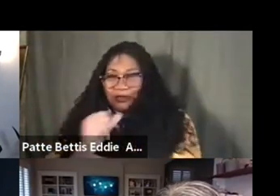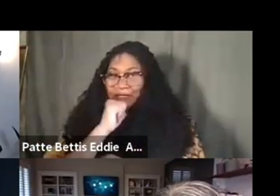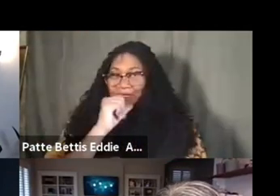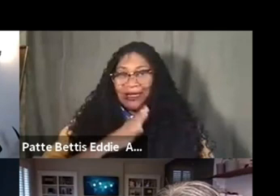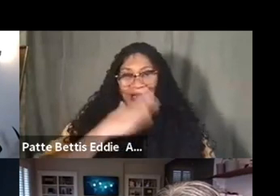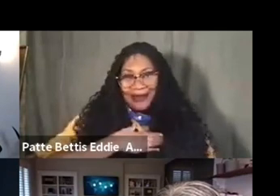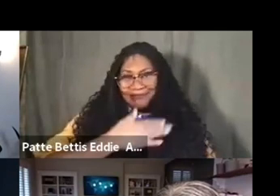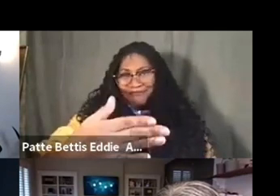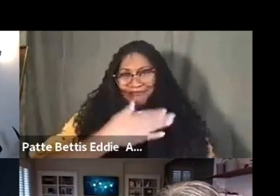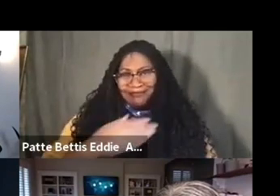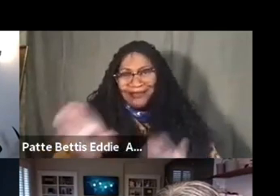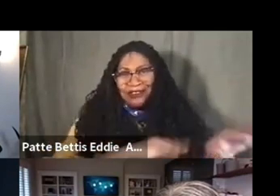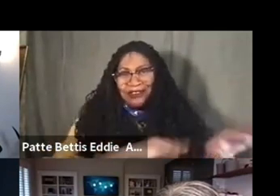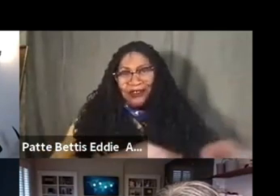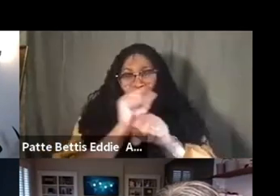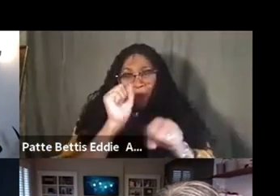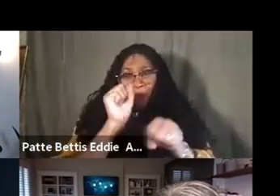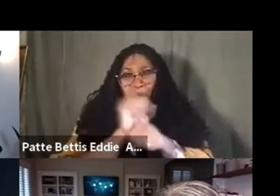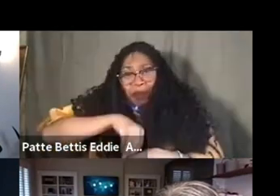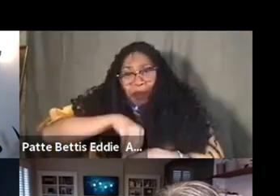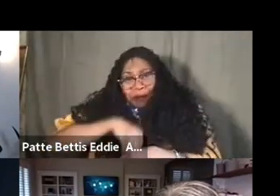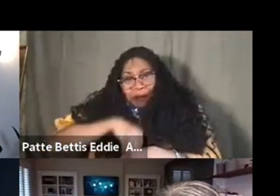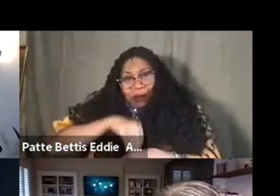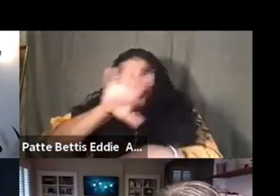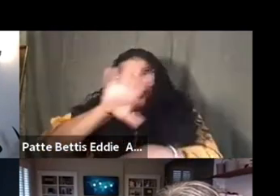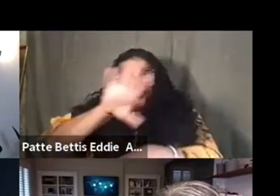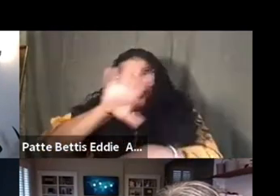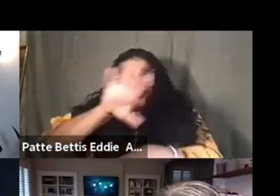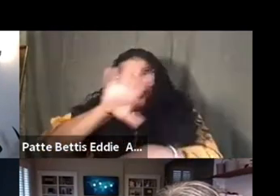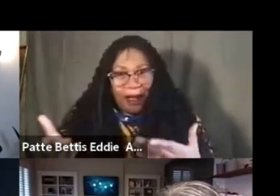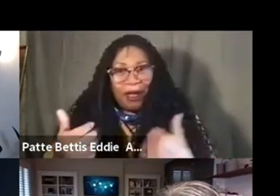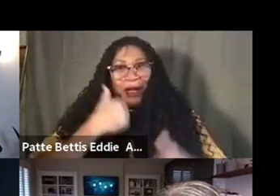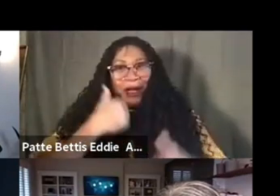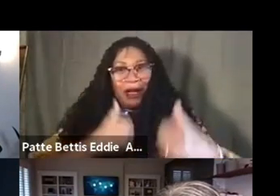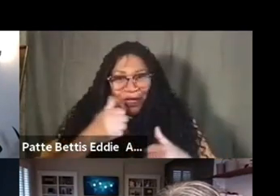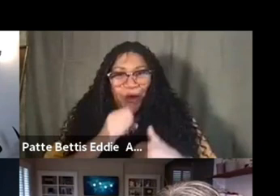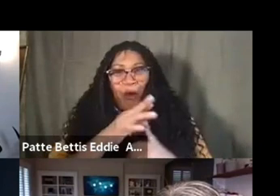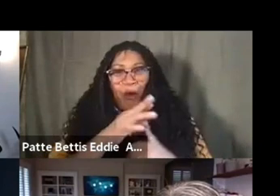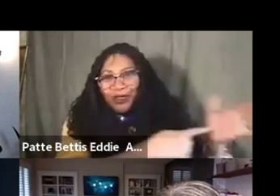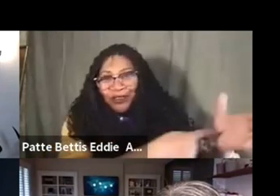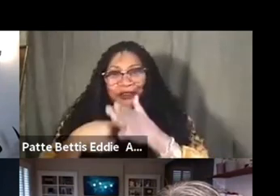the internal work that needed to happen, to hold a show, or to hold a reinstallation that would,